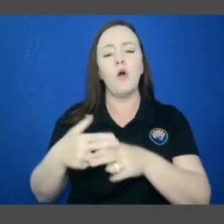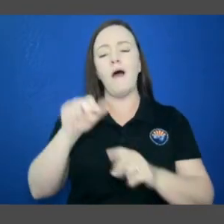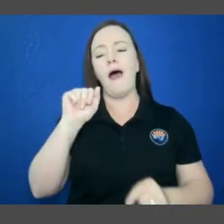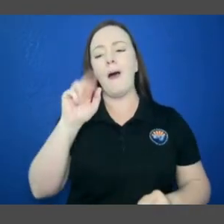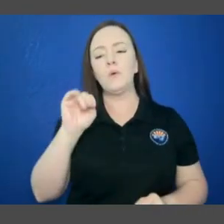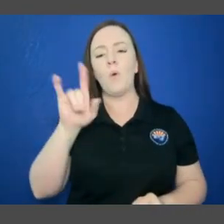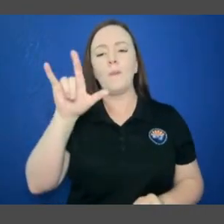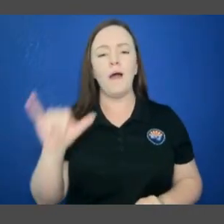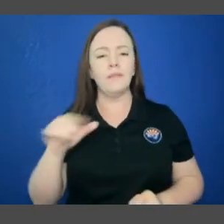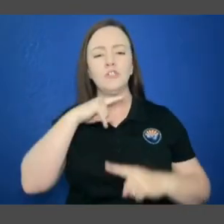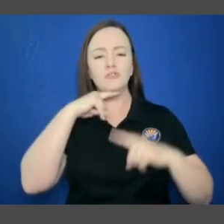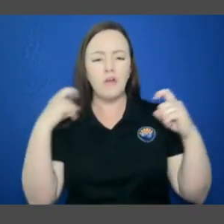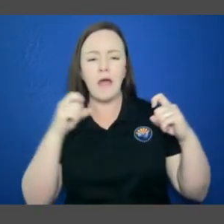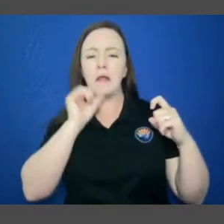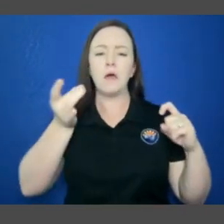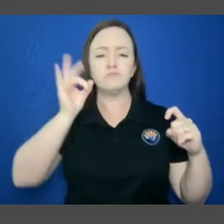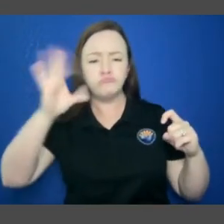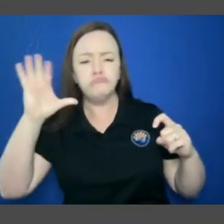category.